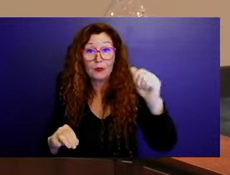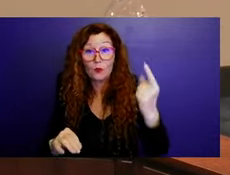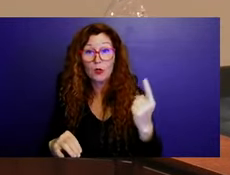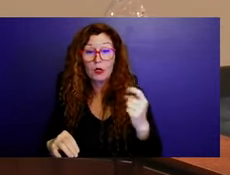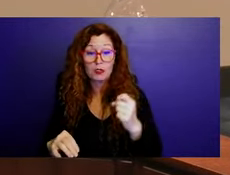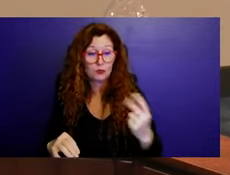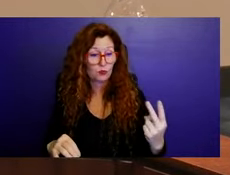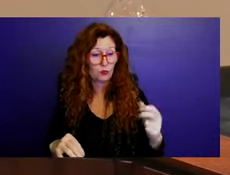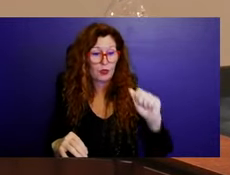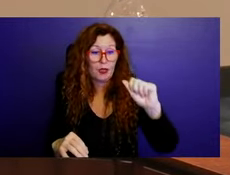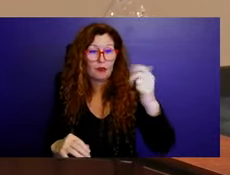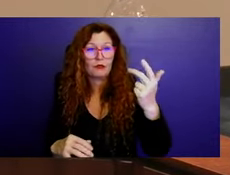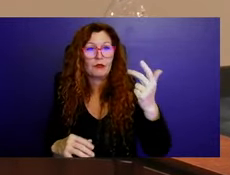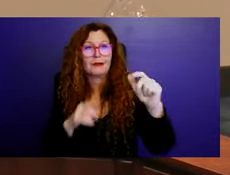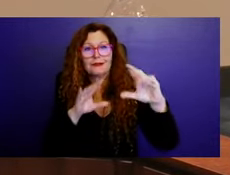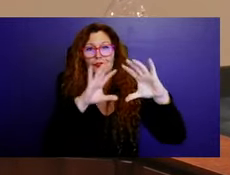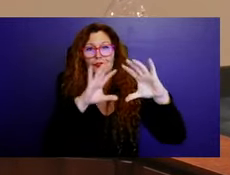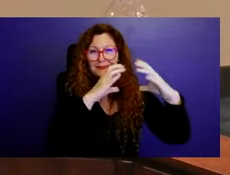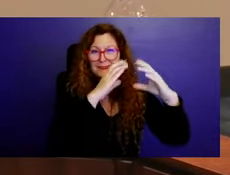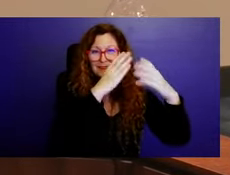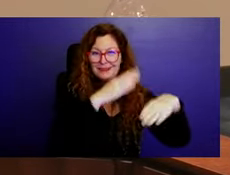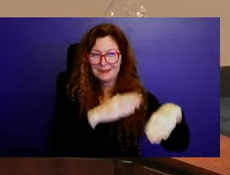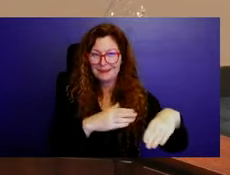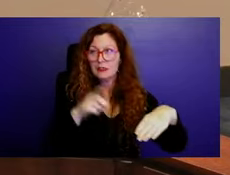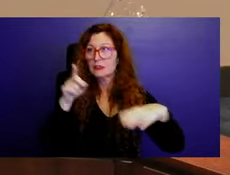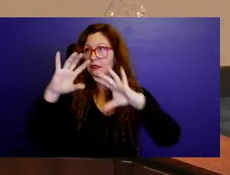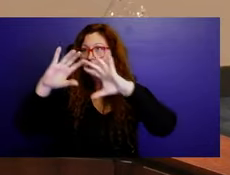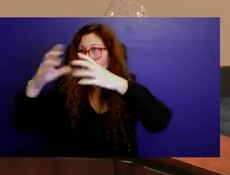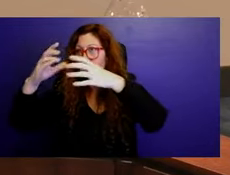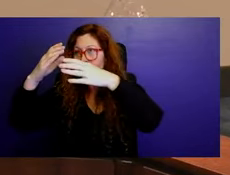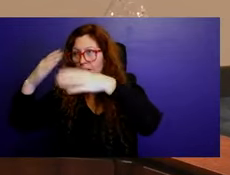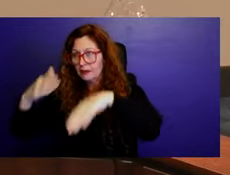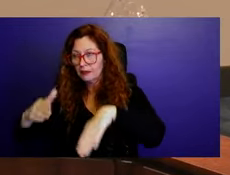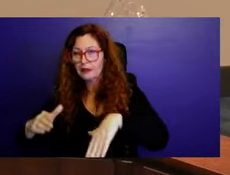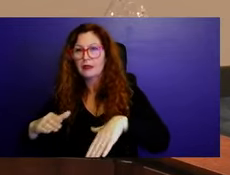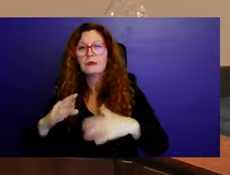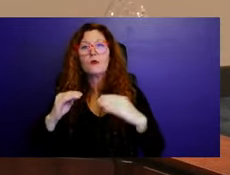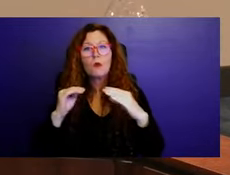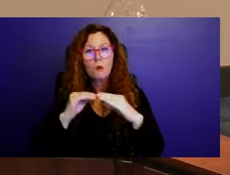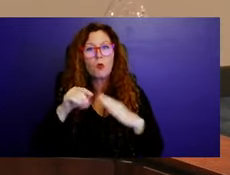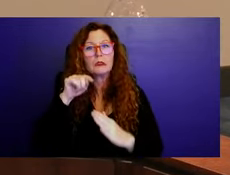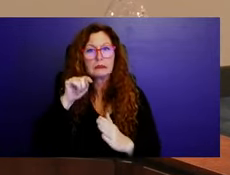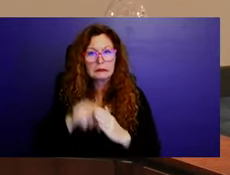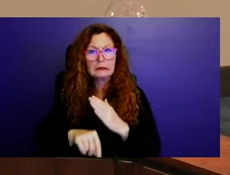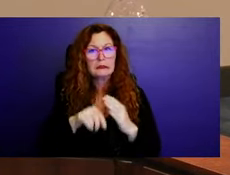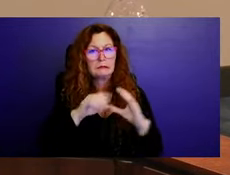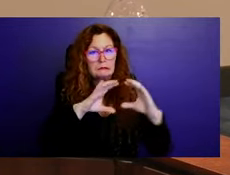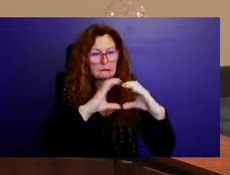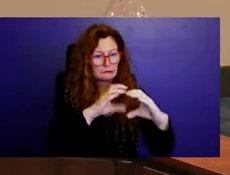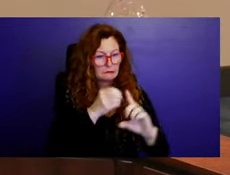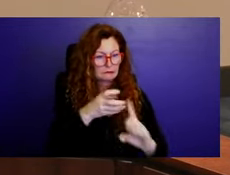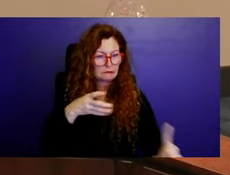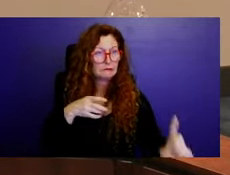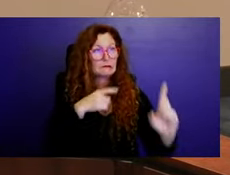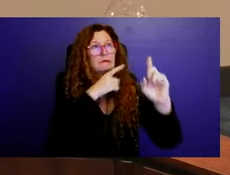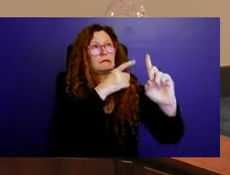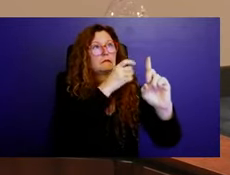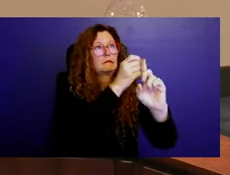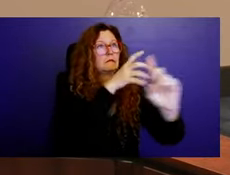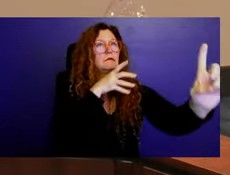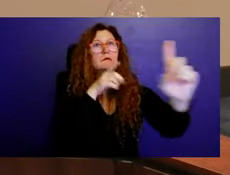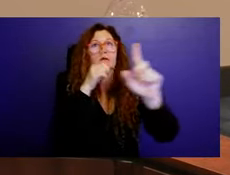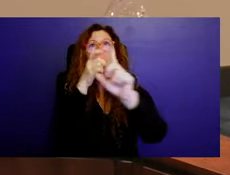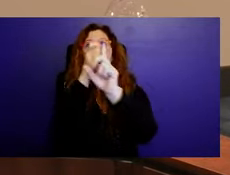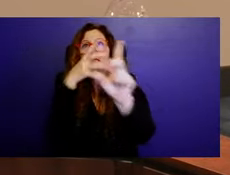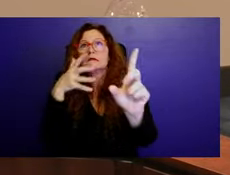kind of be their own million mini analysis. So it would enable planning staff to piecemeal this in different configurations. Um,